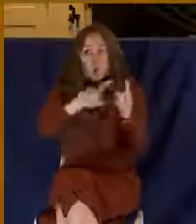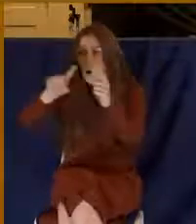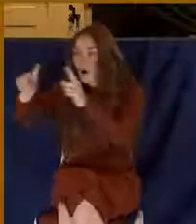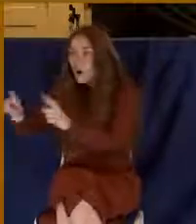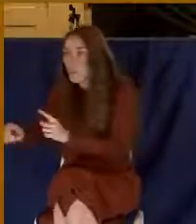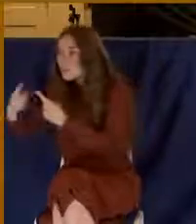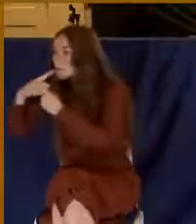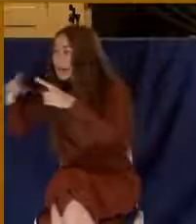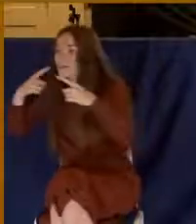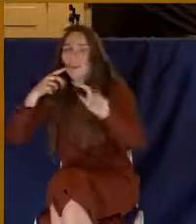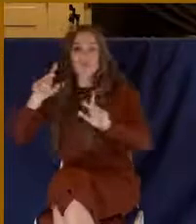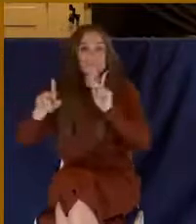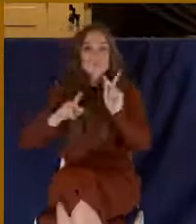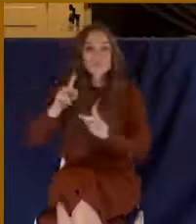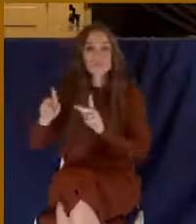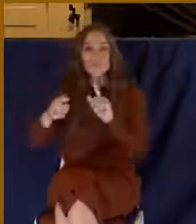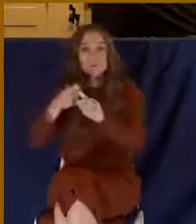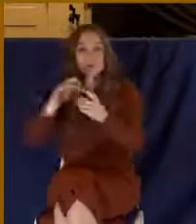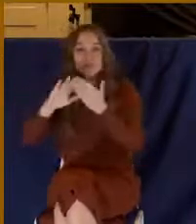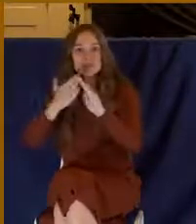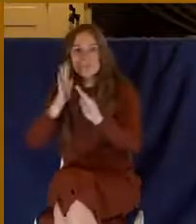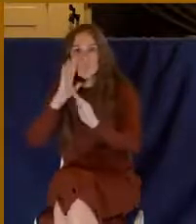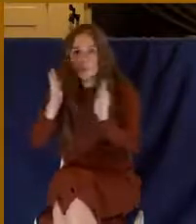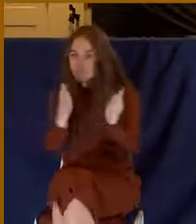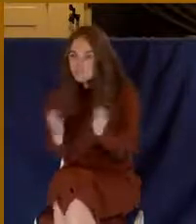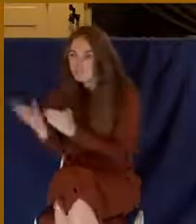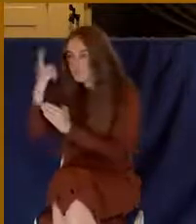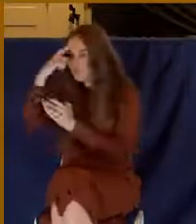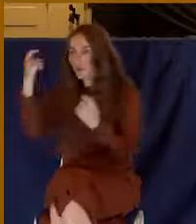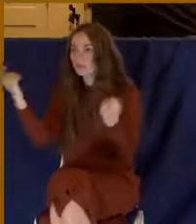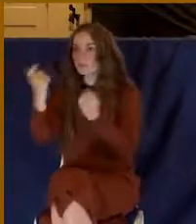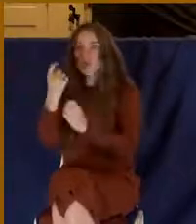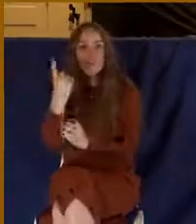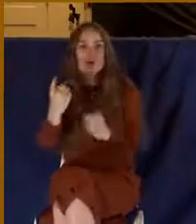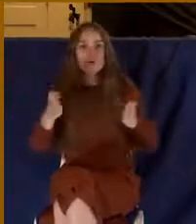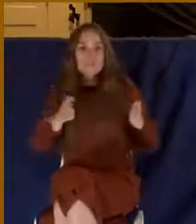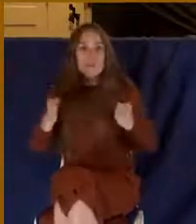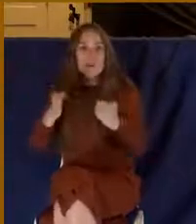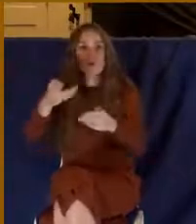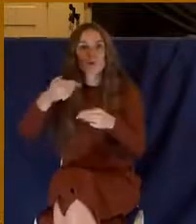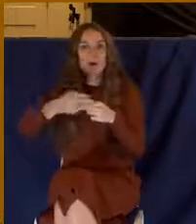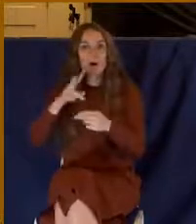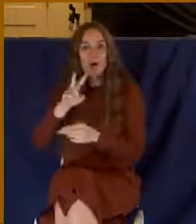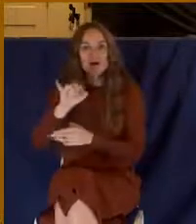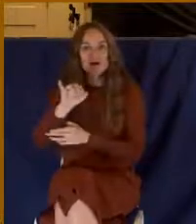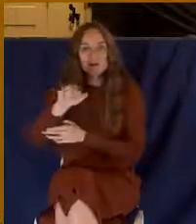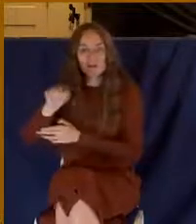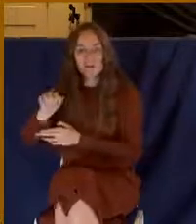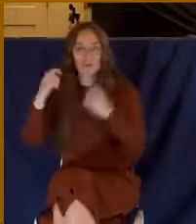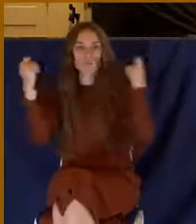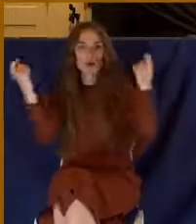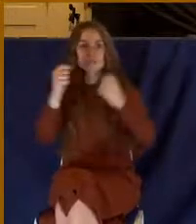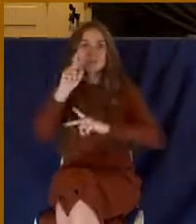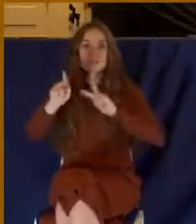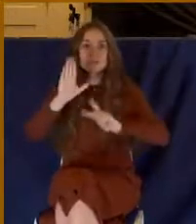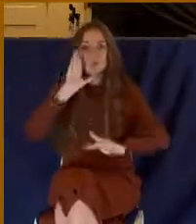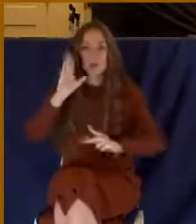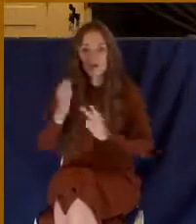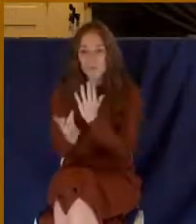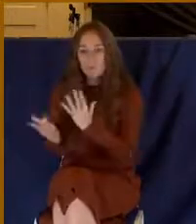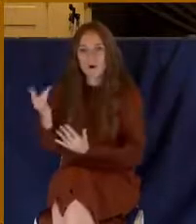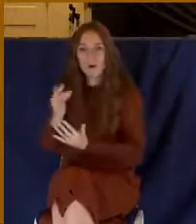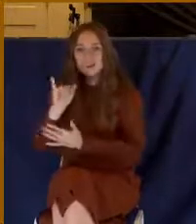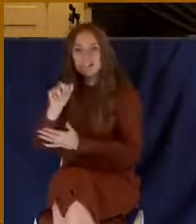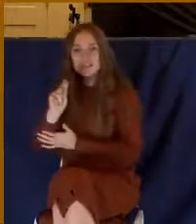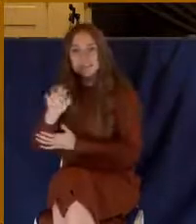there was a certain road called the Via Triumphant that went through an archway. People would be burning incense along the side of the